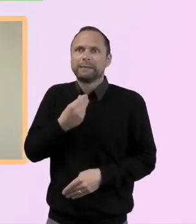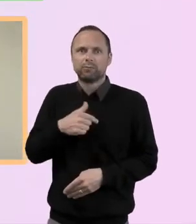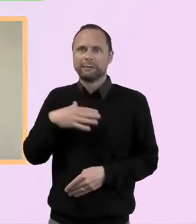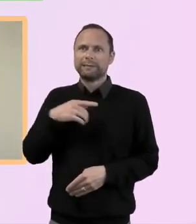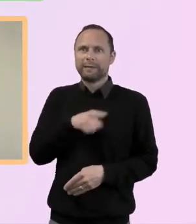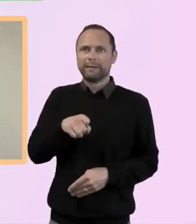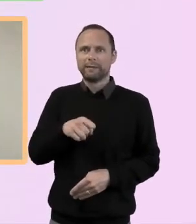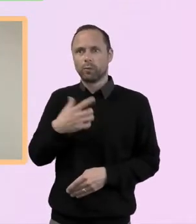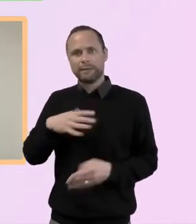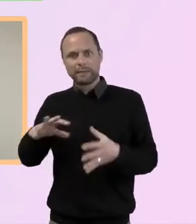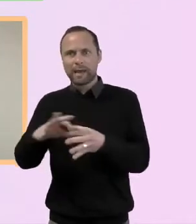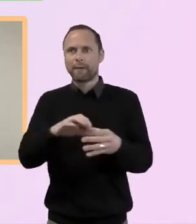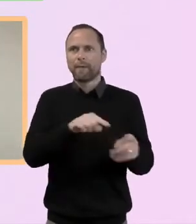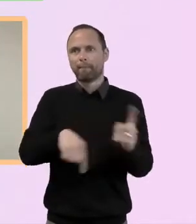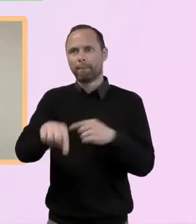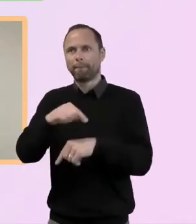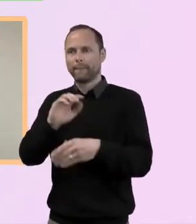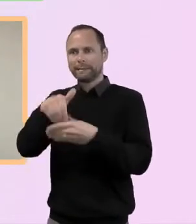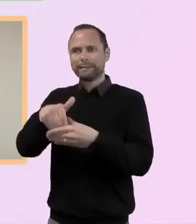sorry,